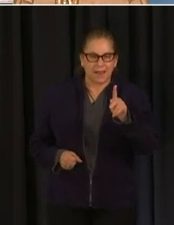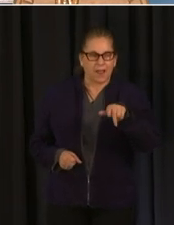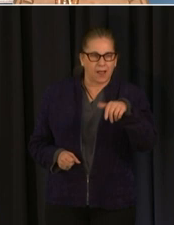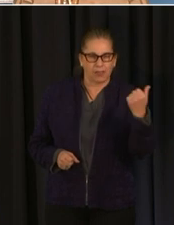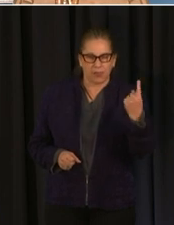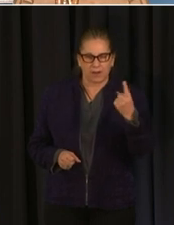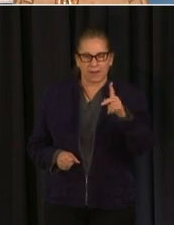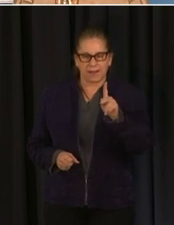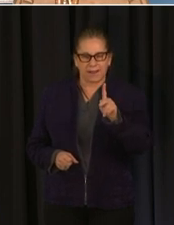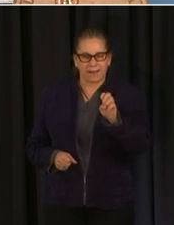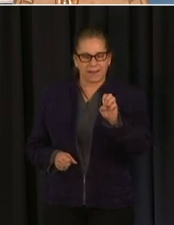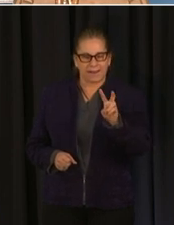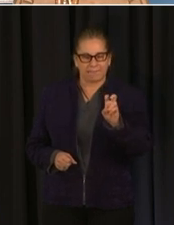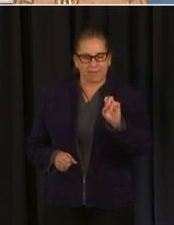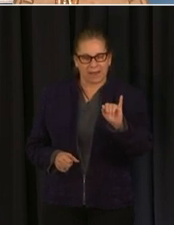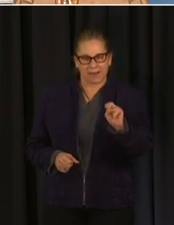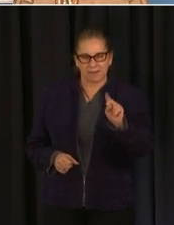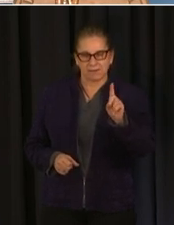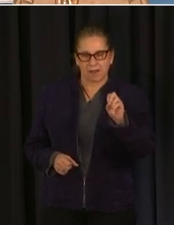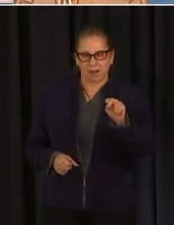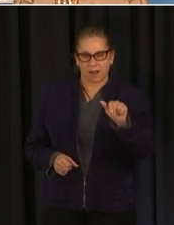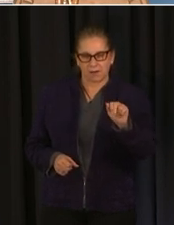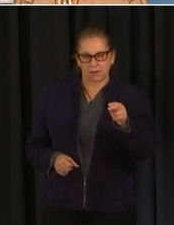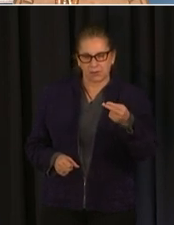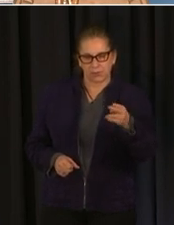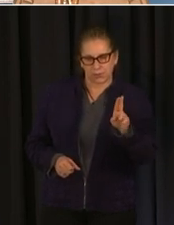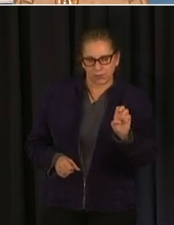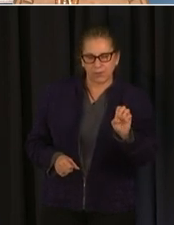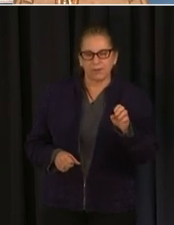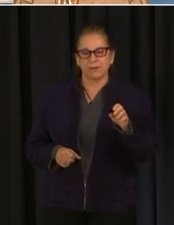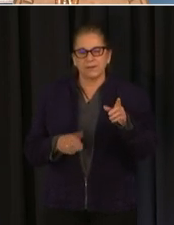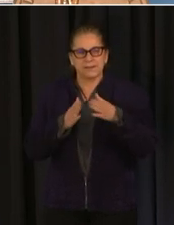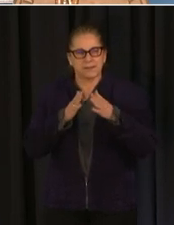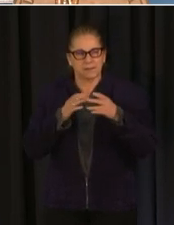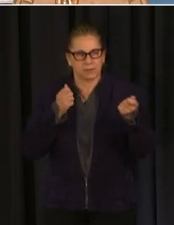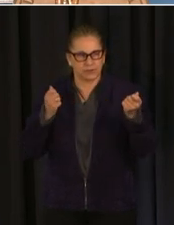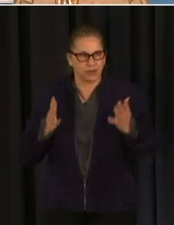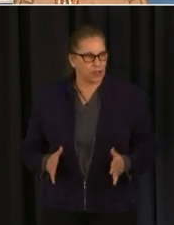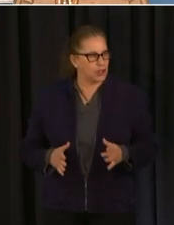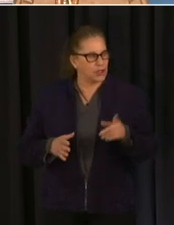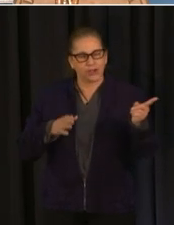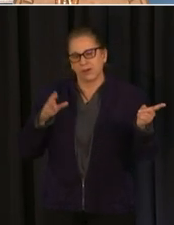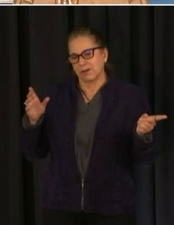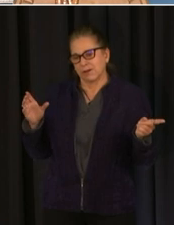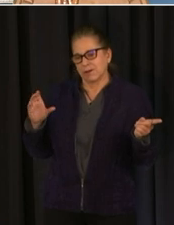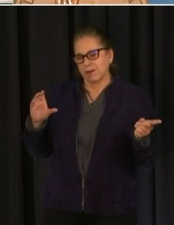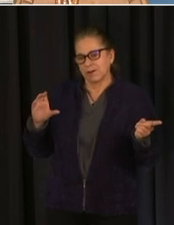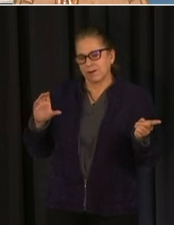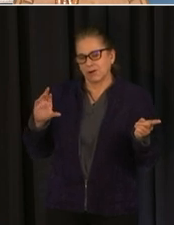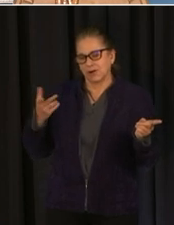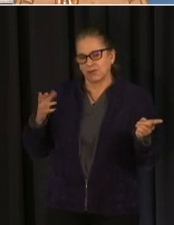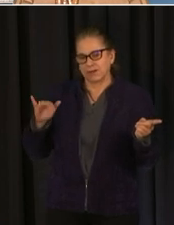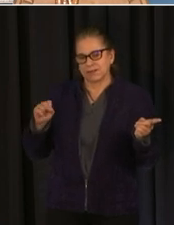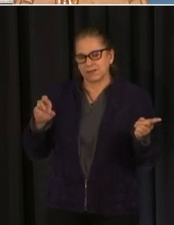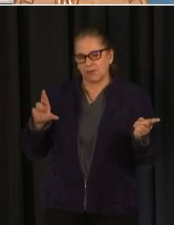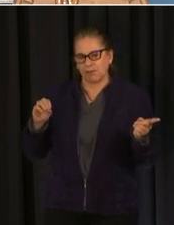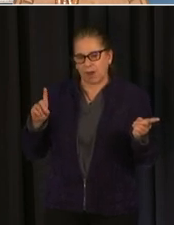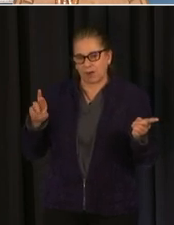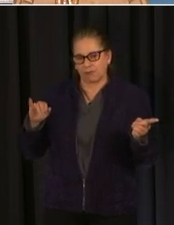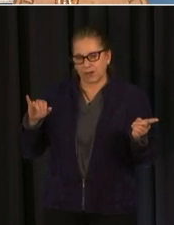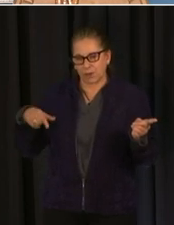dr laquandra nesbitt the director of dc health and director chris rodriguez the director of dch sima